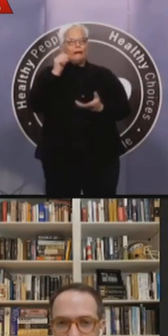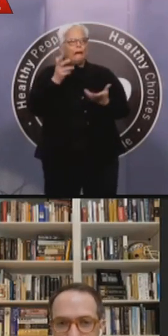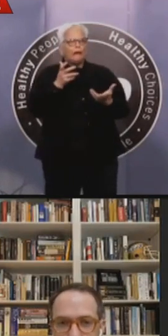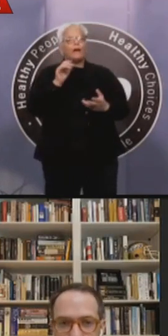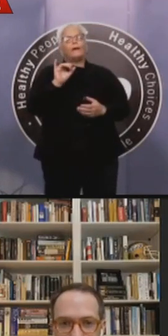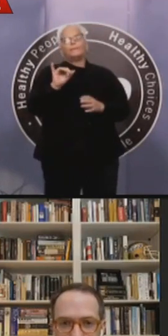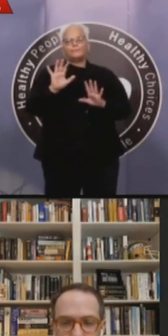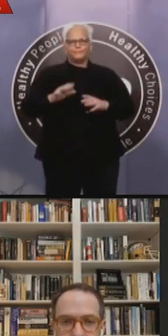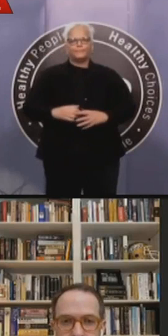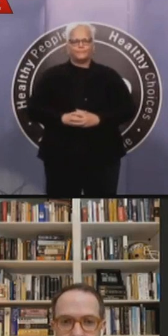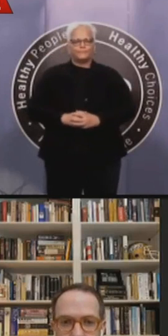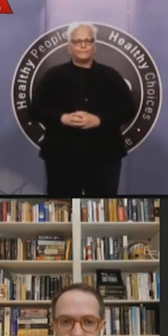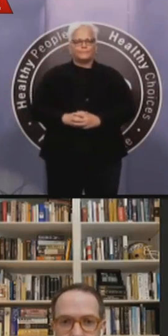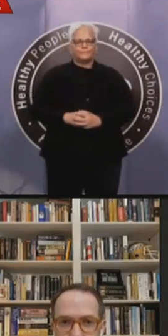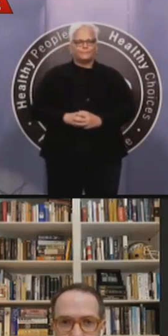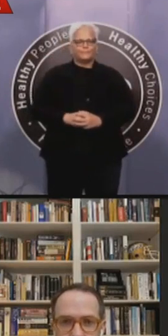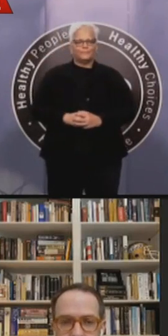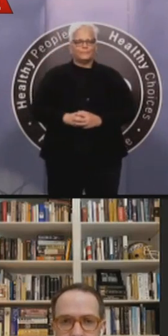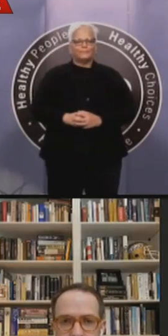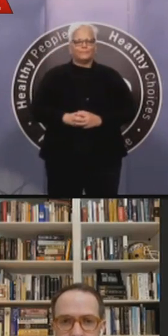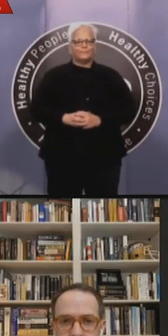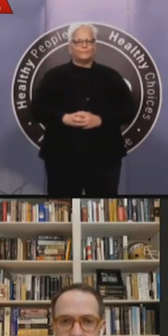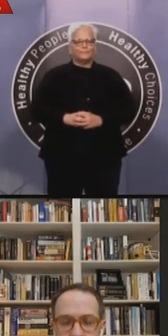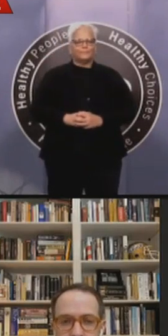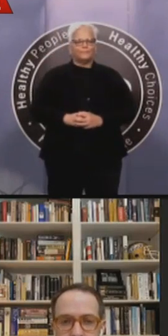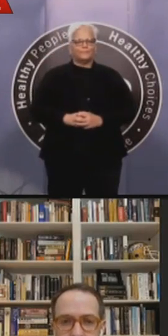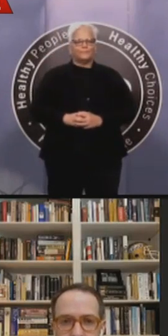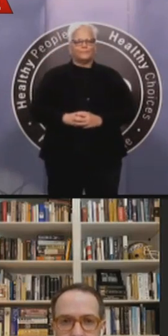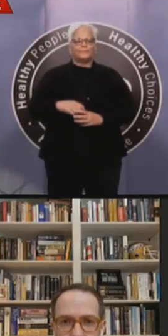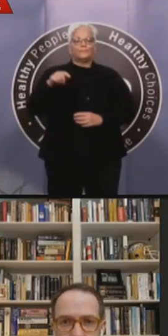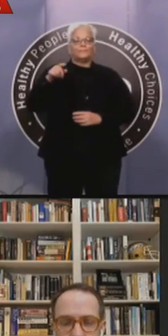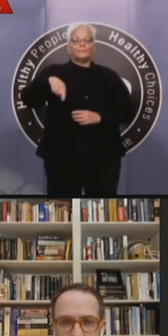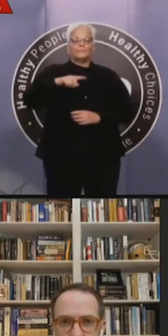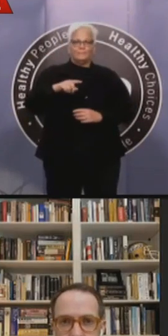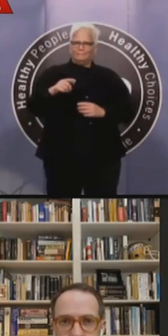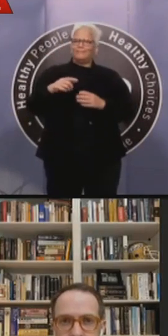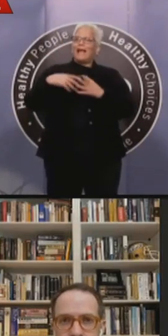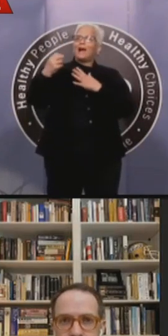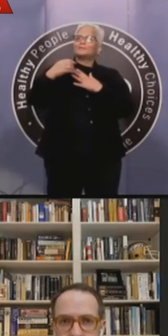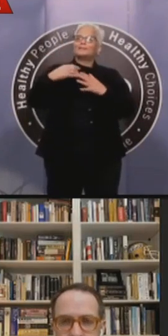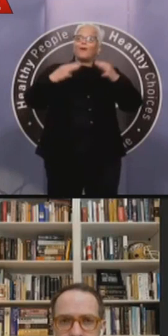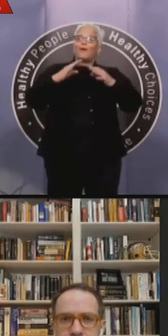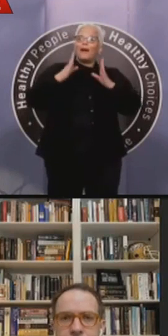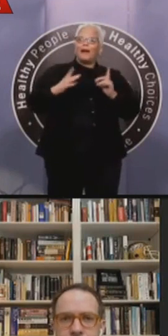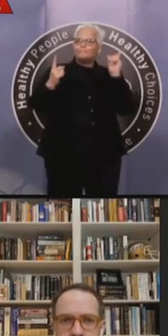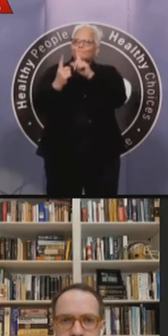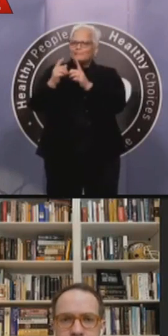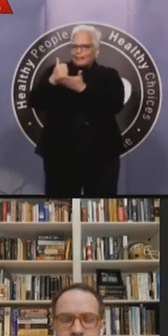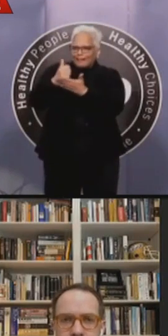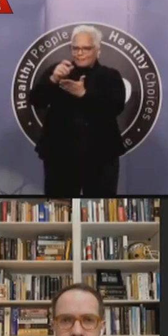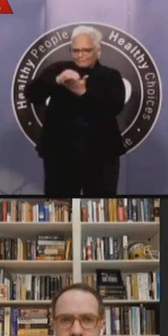went outside of the courthouse to help them do their paperwork and, and, and get it done for them. But,